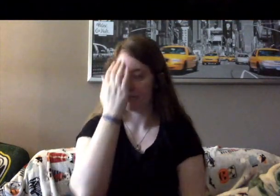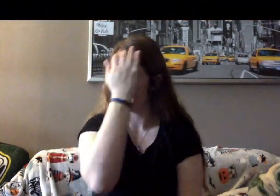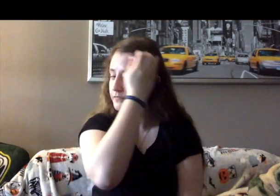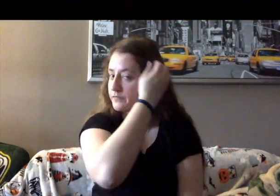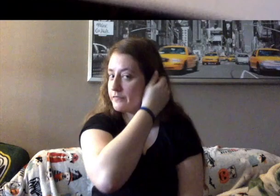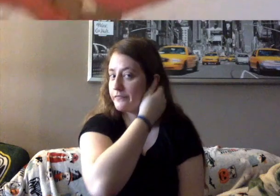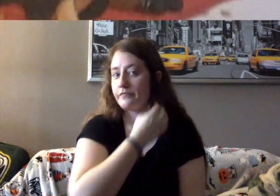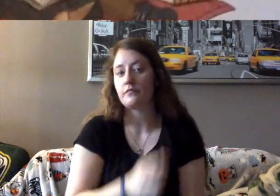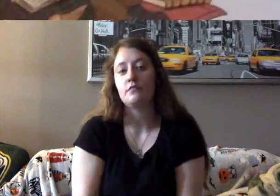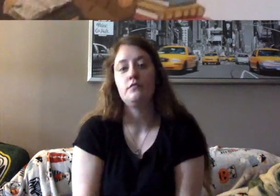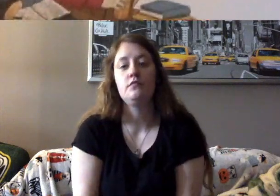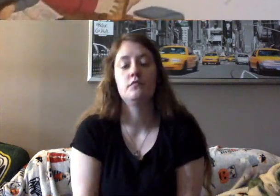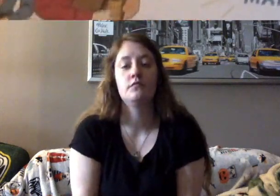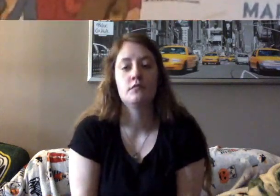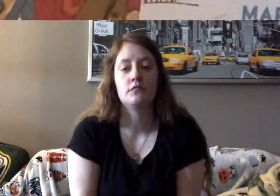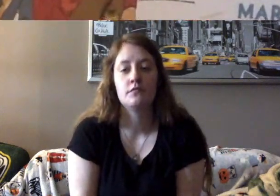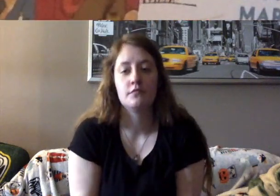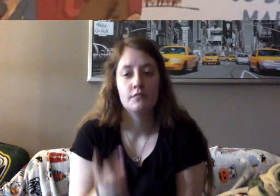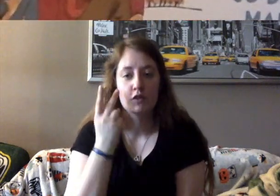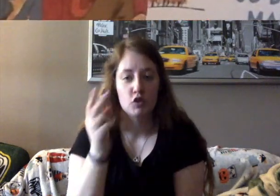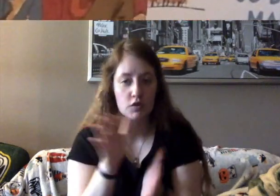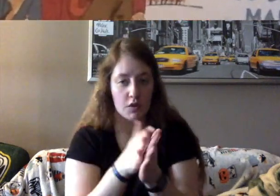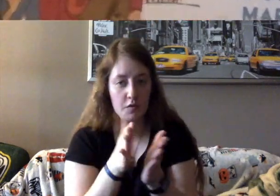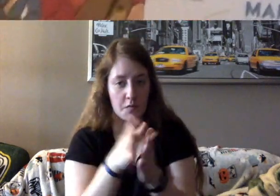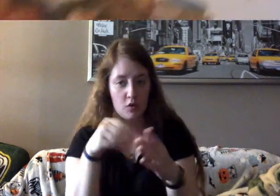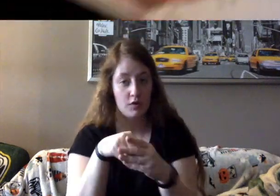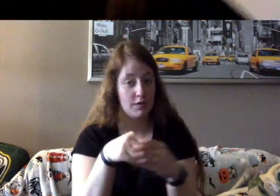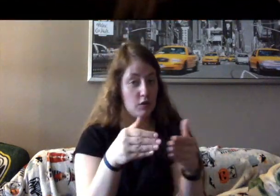See the law books in the corner? They were busy.